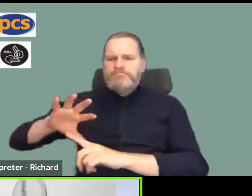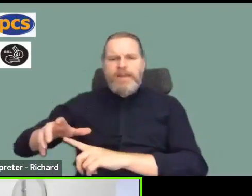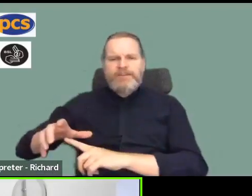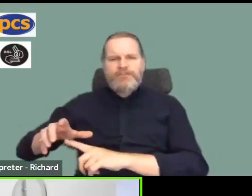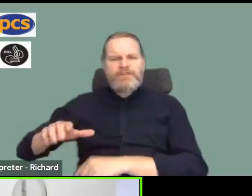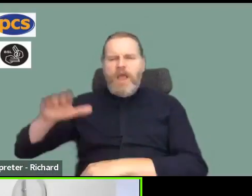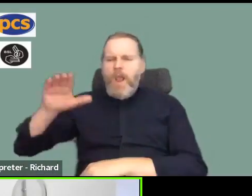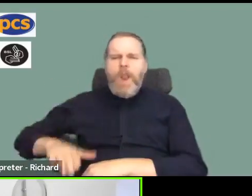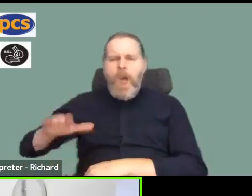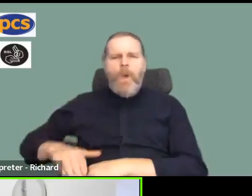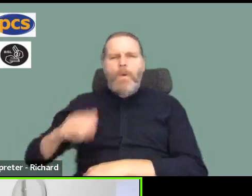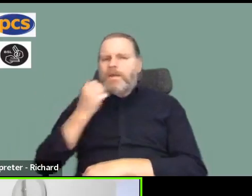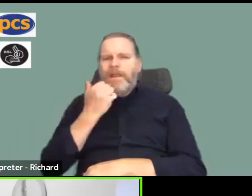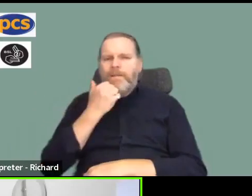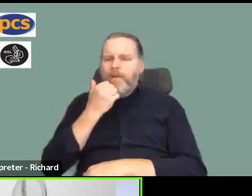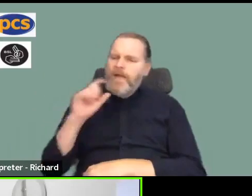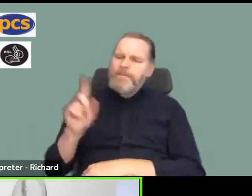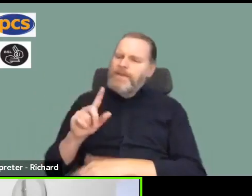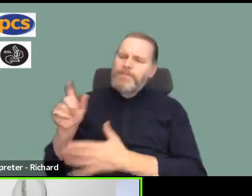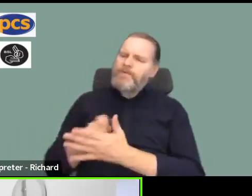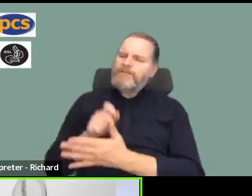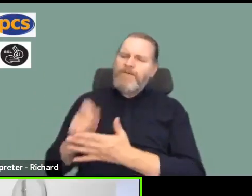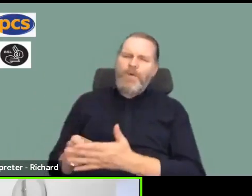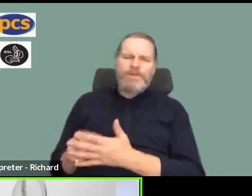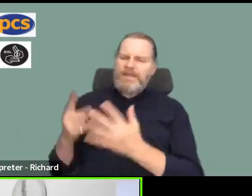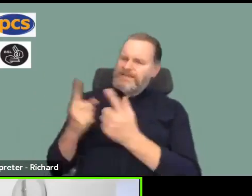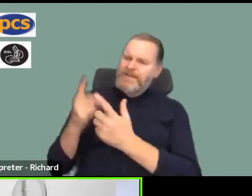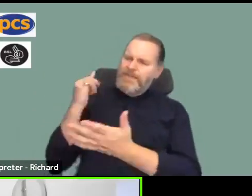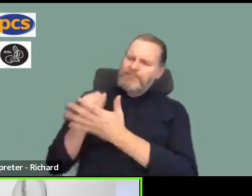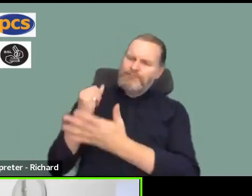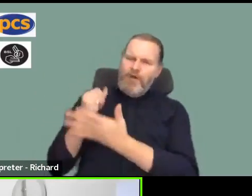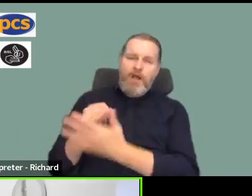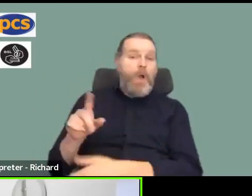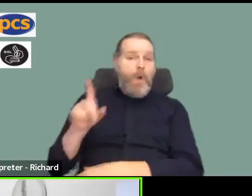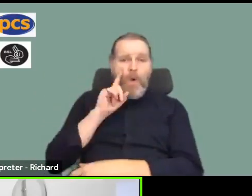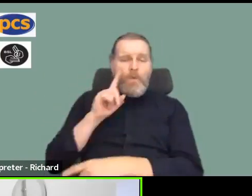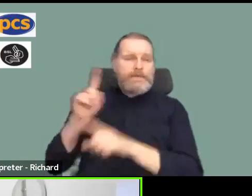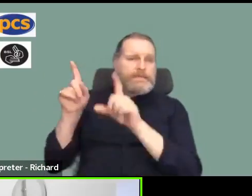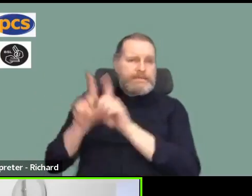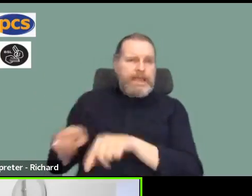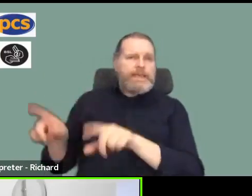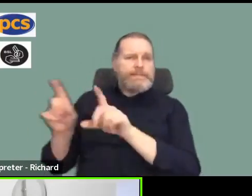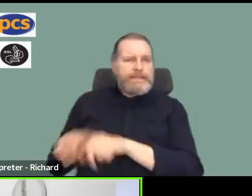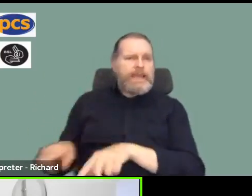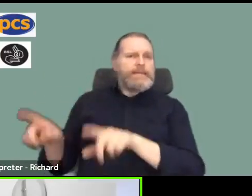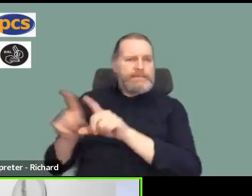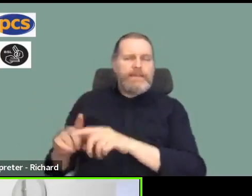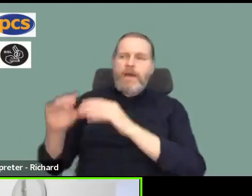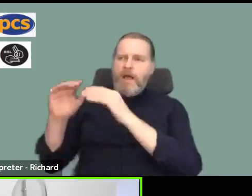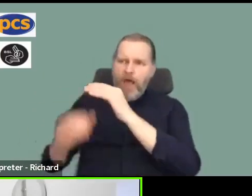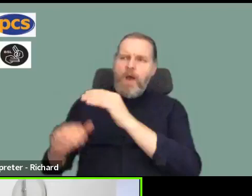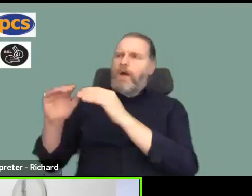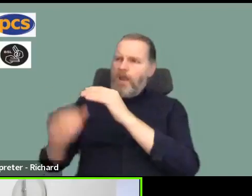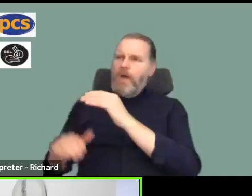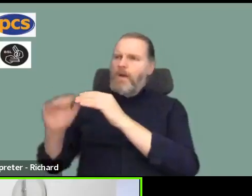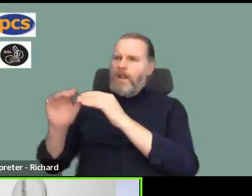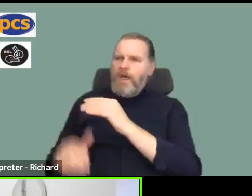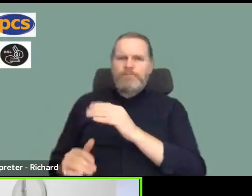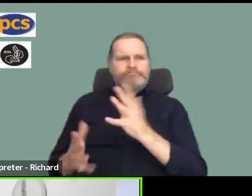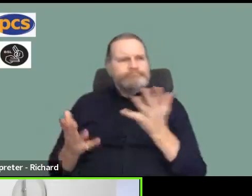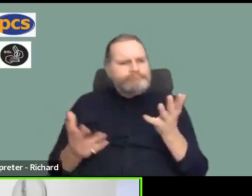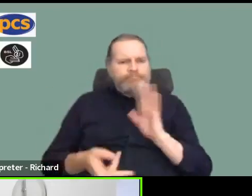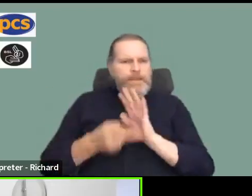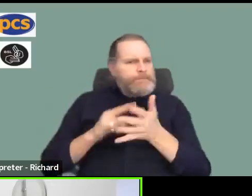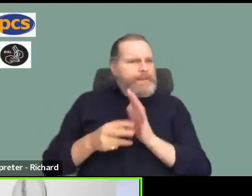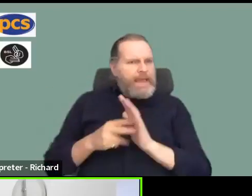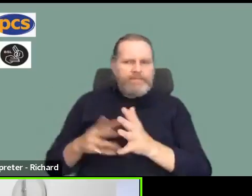There's obviously something going wrong there. It seems to be always the same branches that hit the 50%. What are the leadership plans on this, please? And obviously